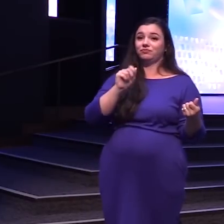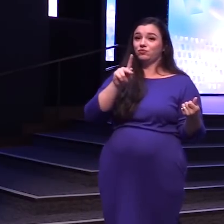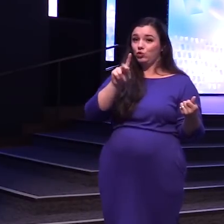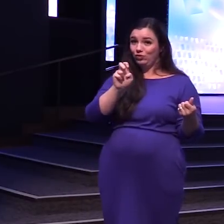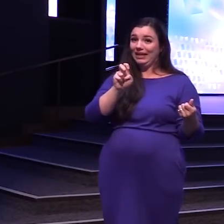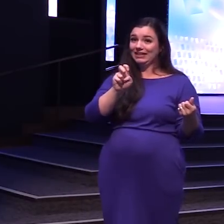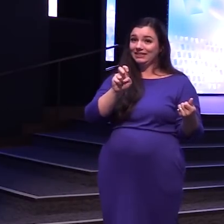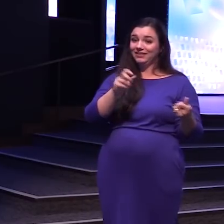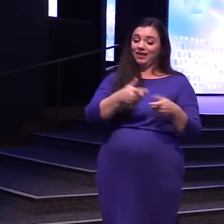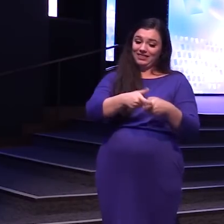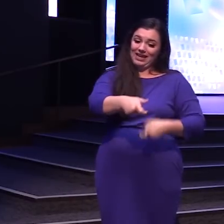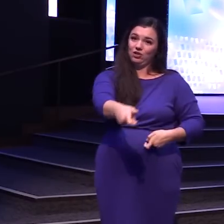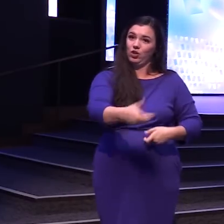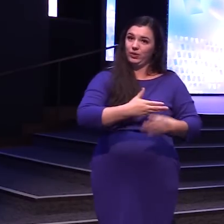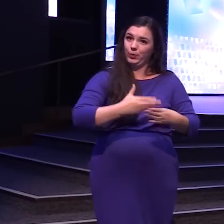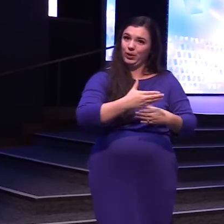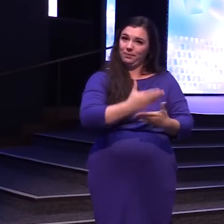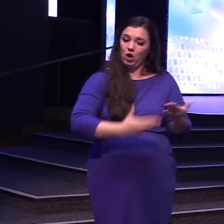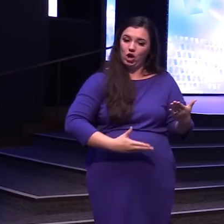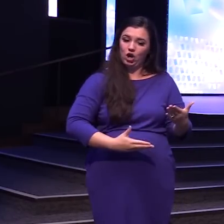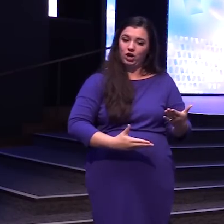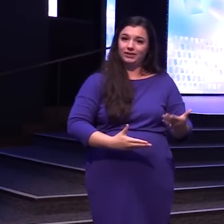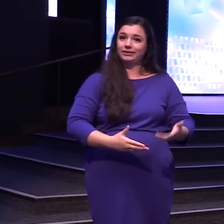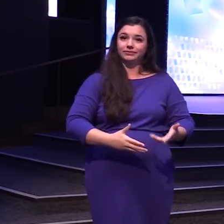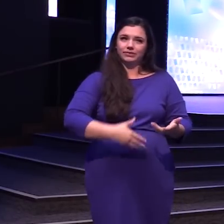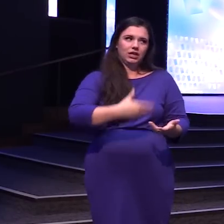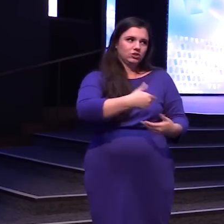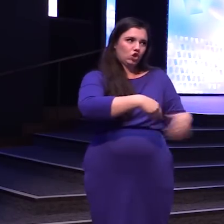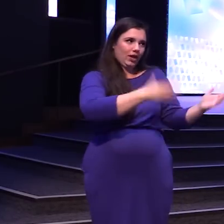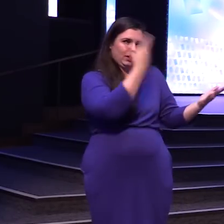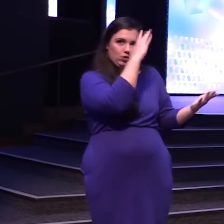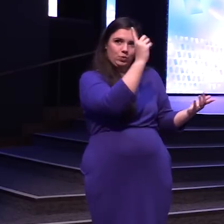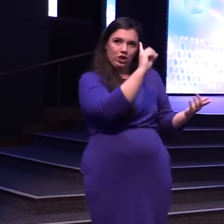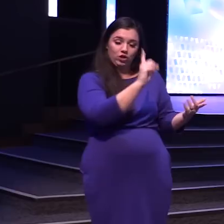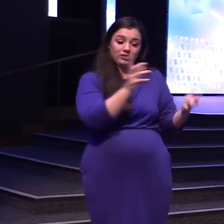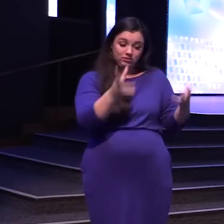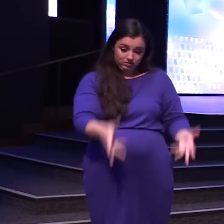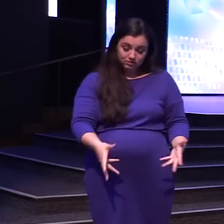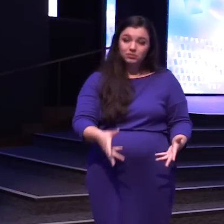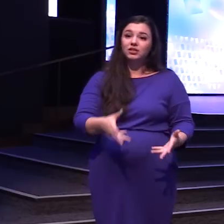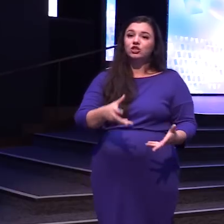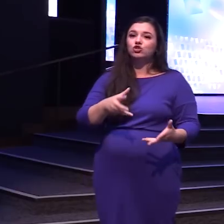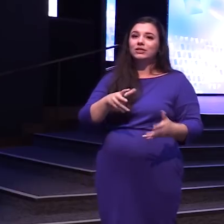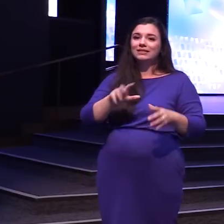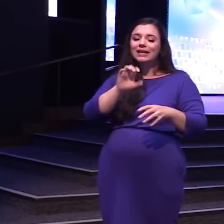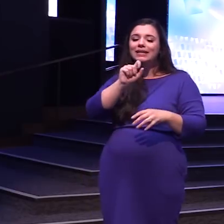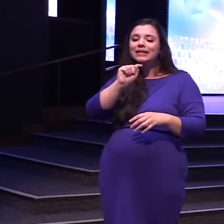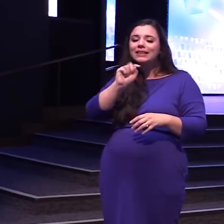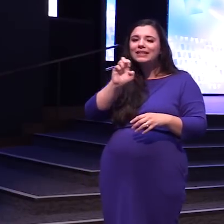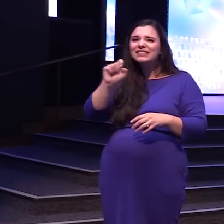Like the handle Part The wooden Part Gone Who knows Where that Is And all That's left Is the Rusty teeth